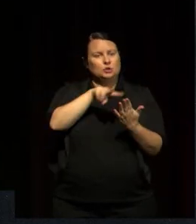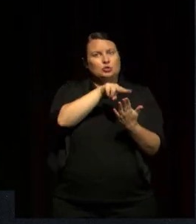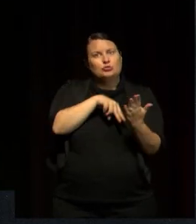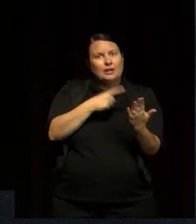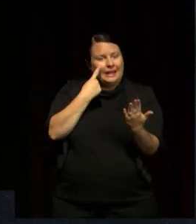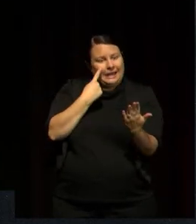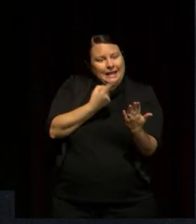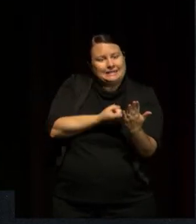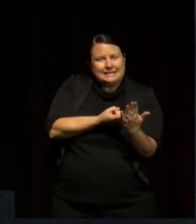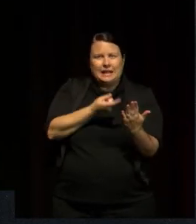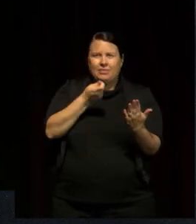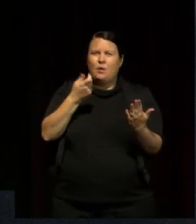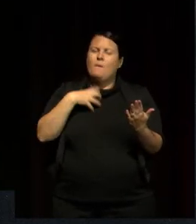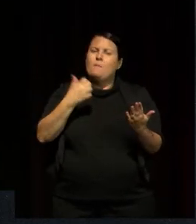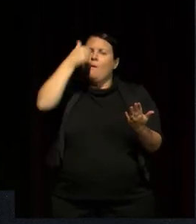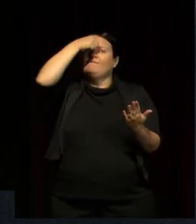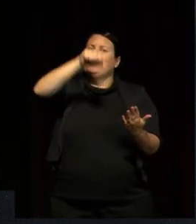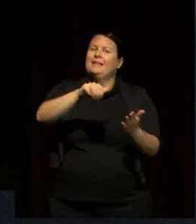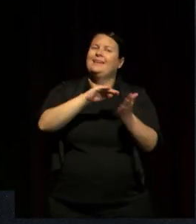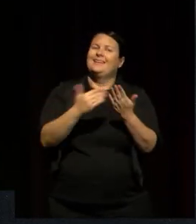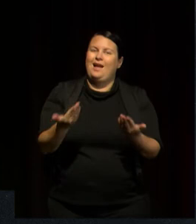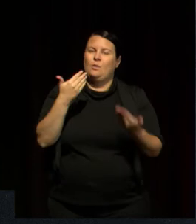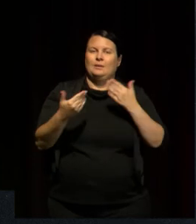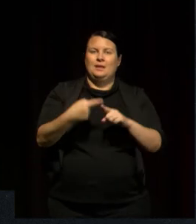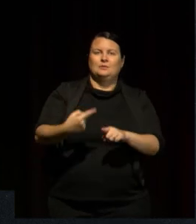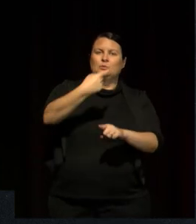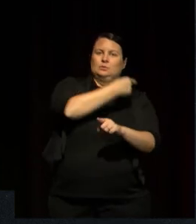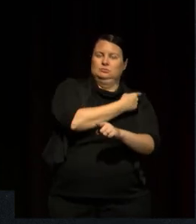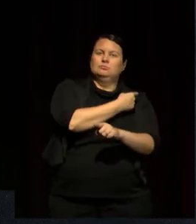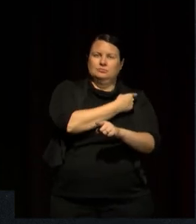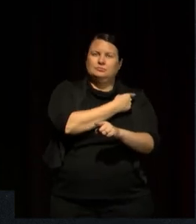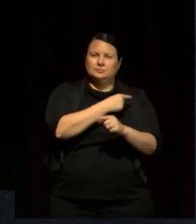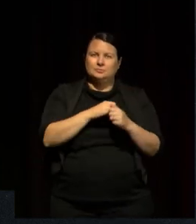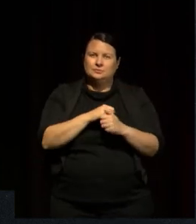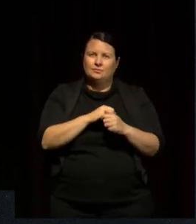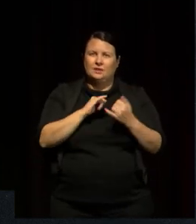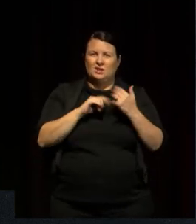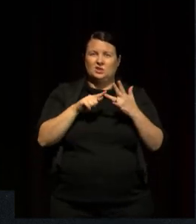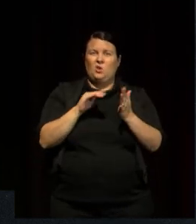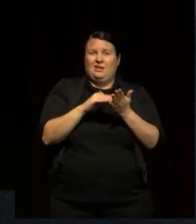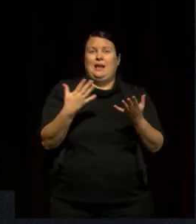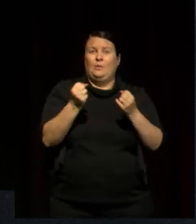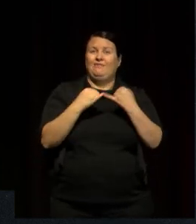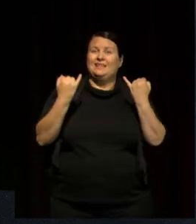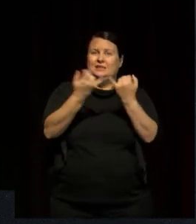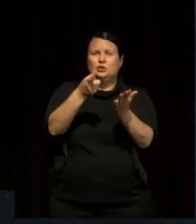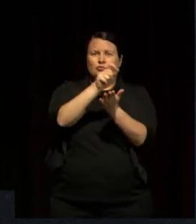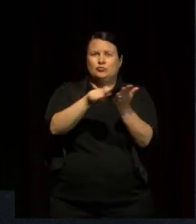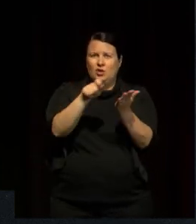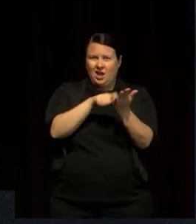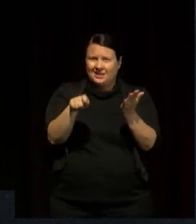or a little more familiar with to the extent that we have Indigenous writers taking out